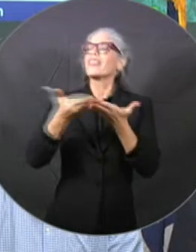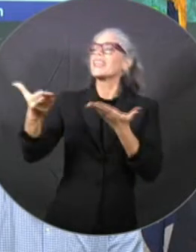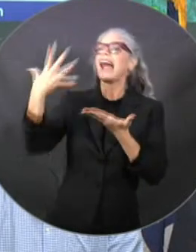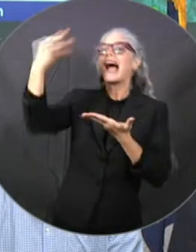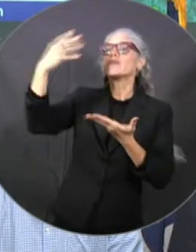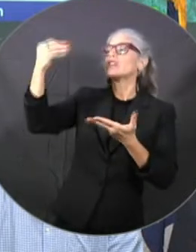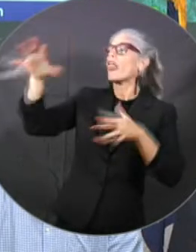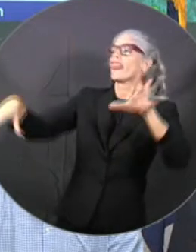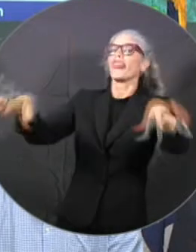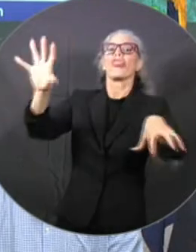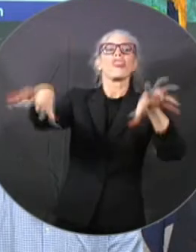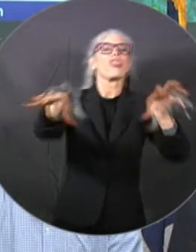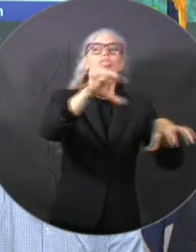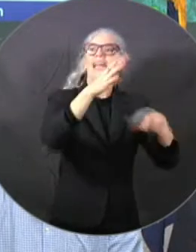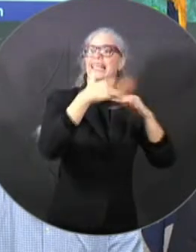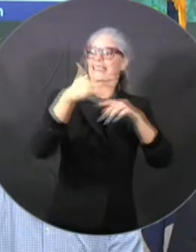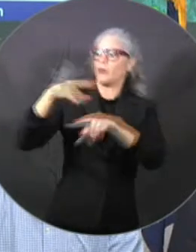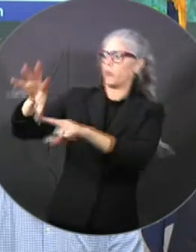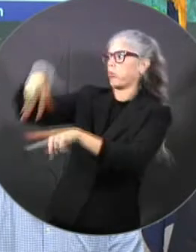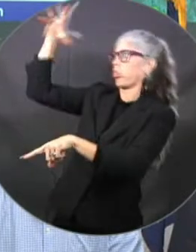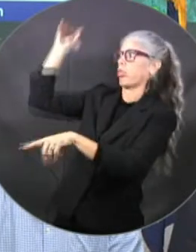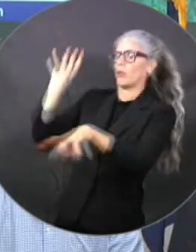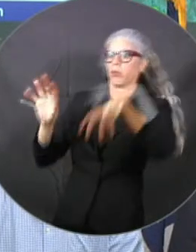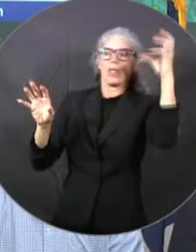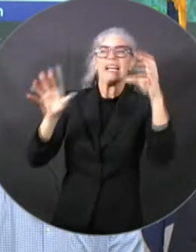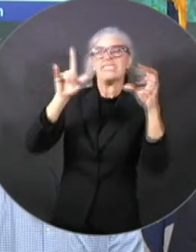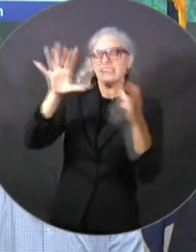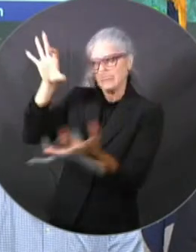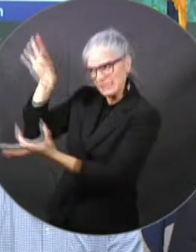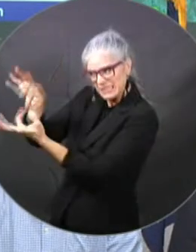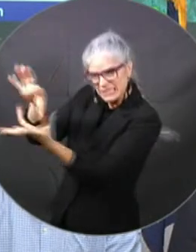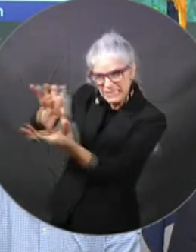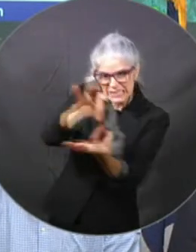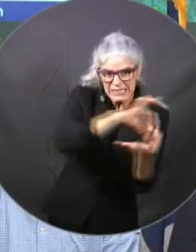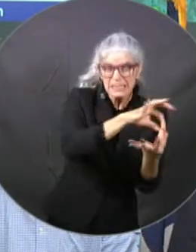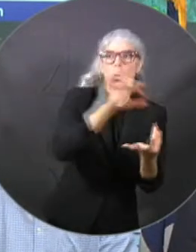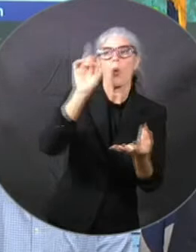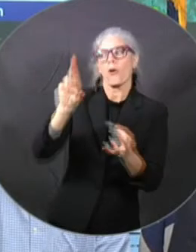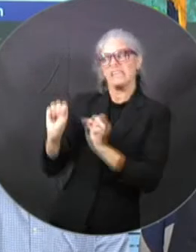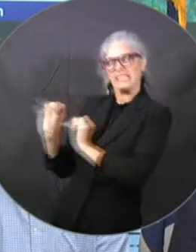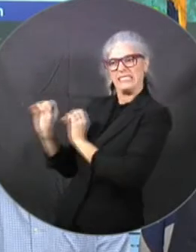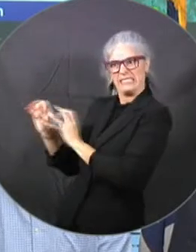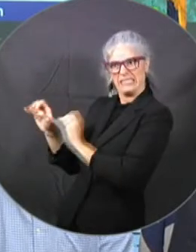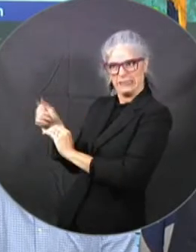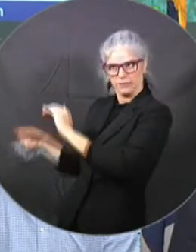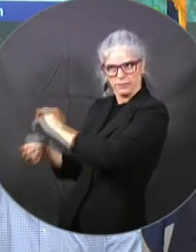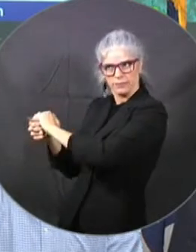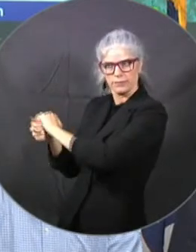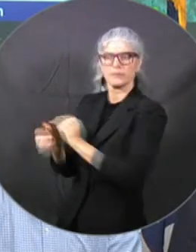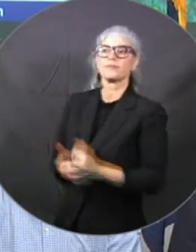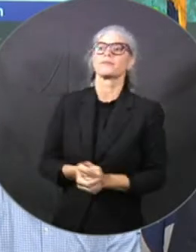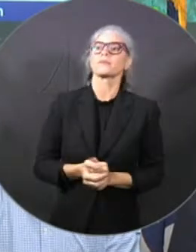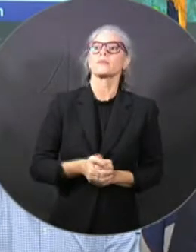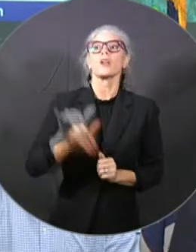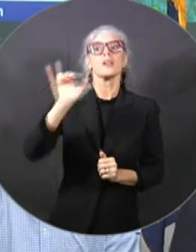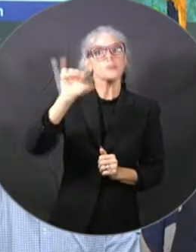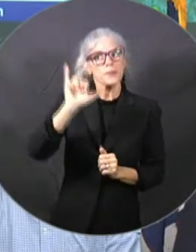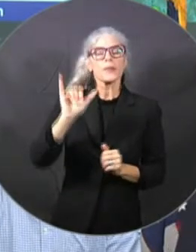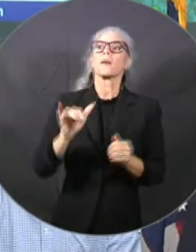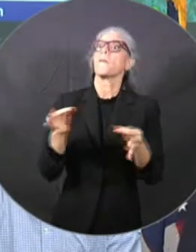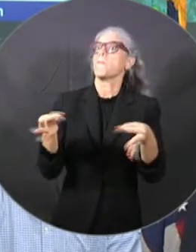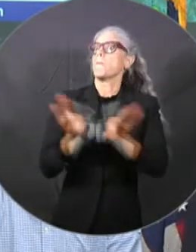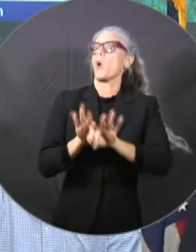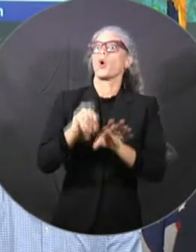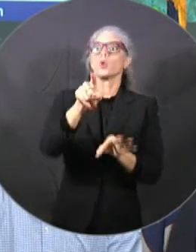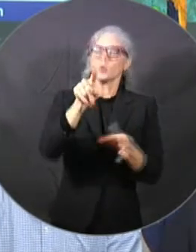It is now the time to find out what evacuation zone you live in, because we evacuate based on storm surge. You can find that out by going to